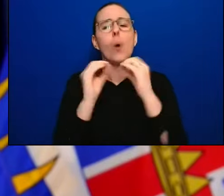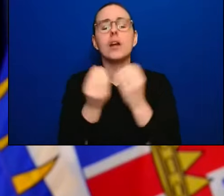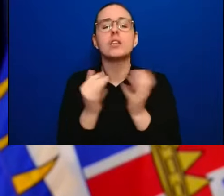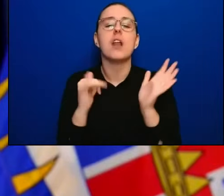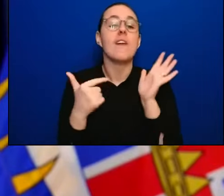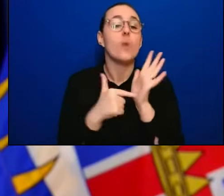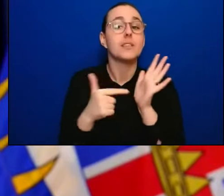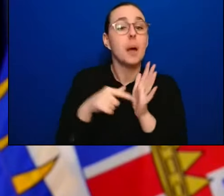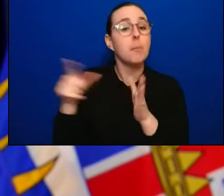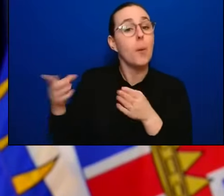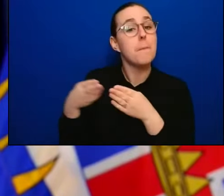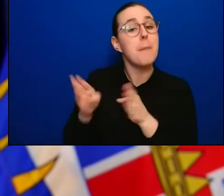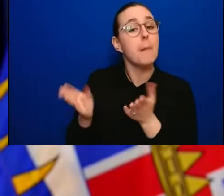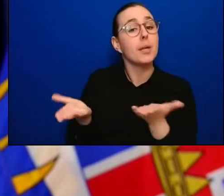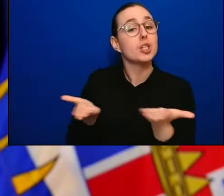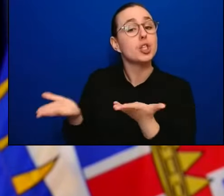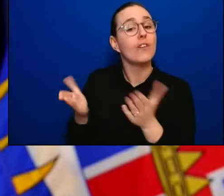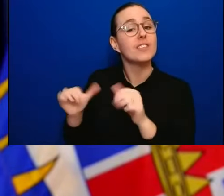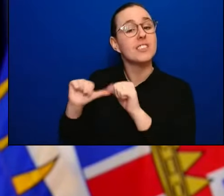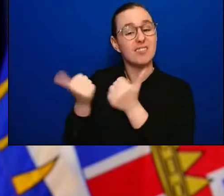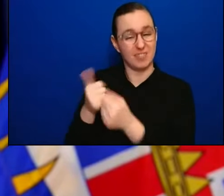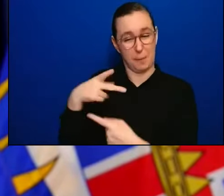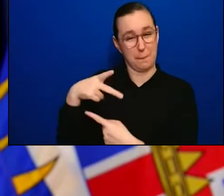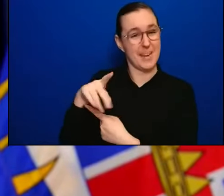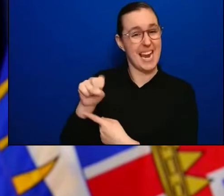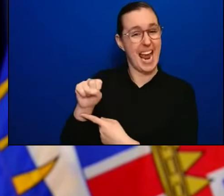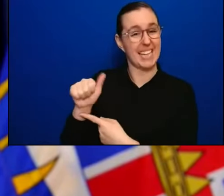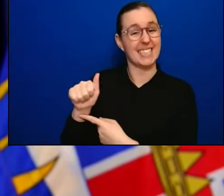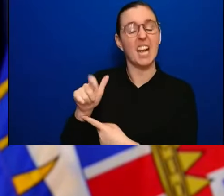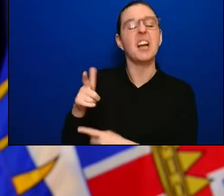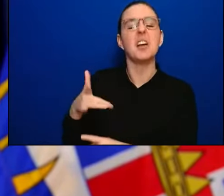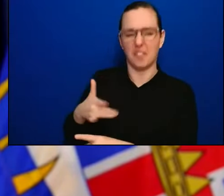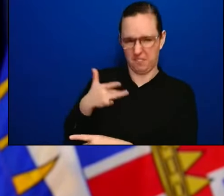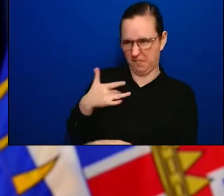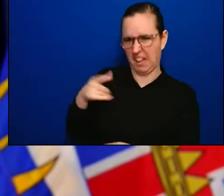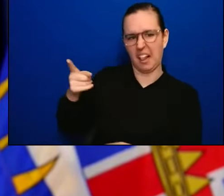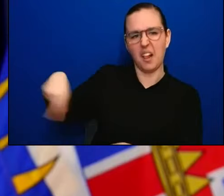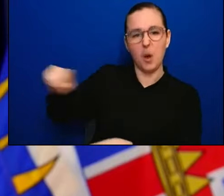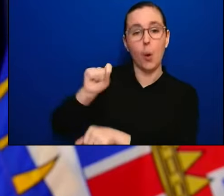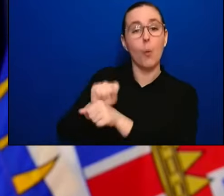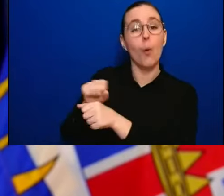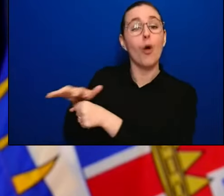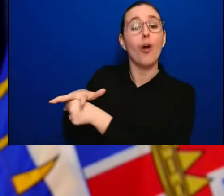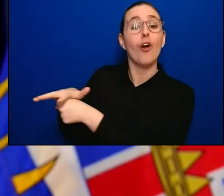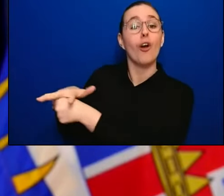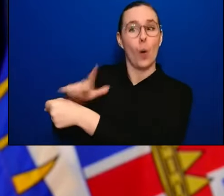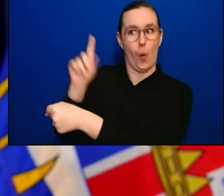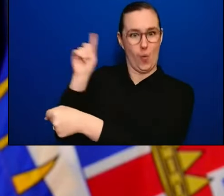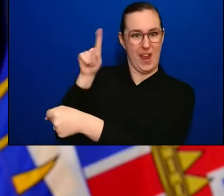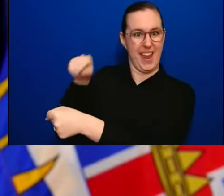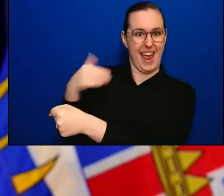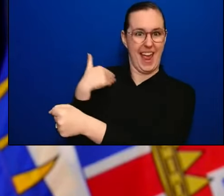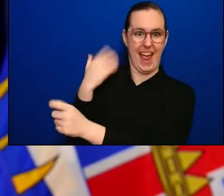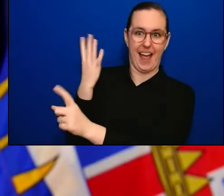the risk and what positions had risk in their different settings and again, that is up to each